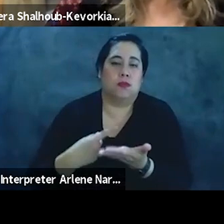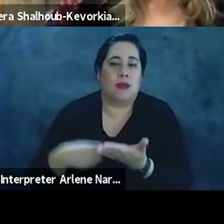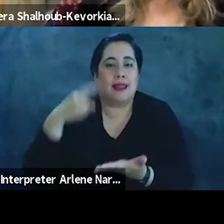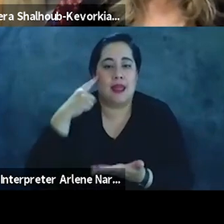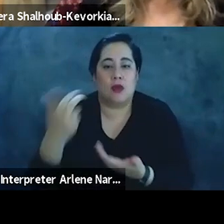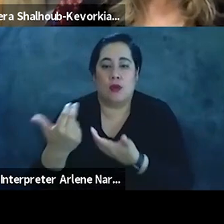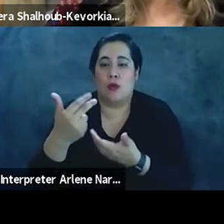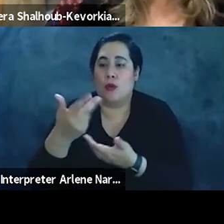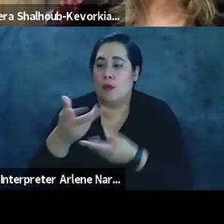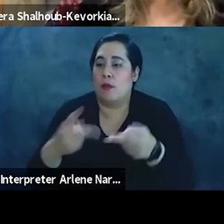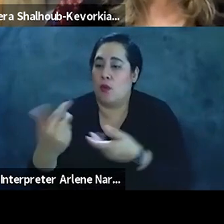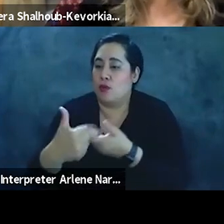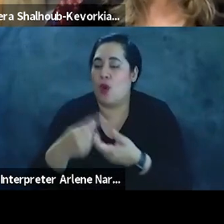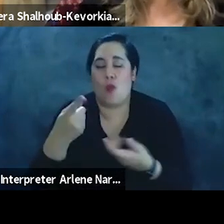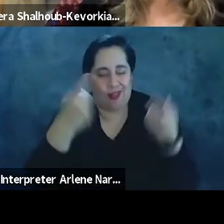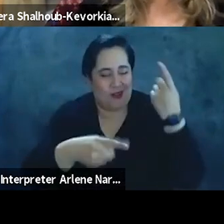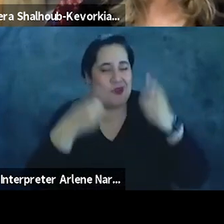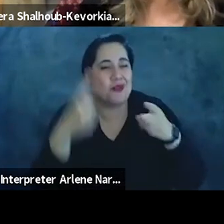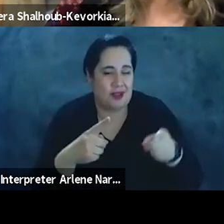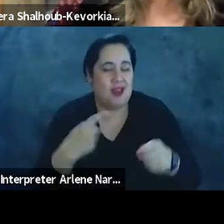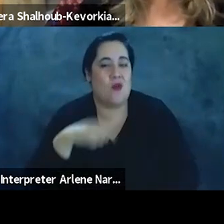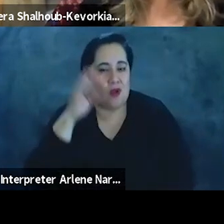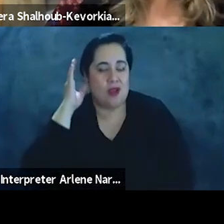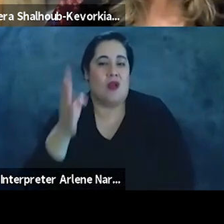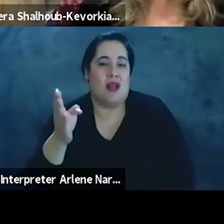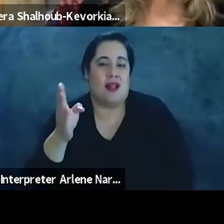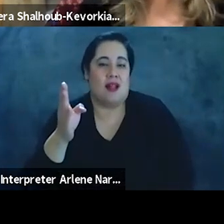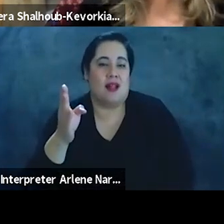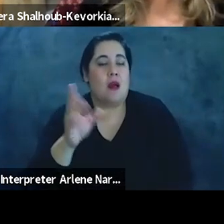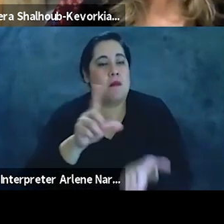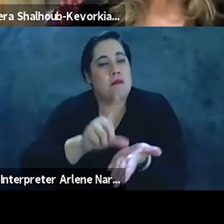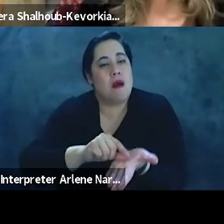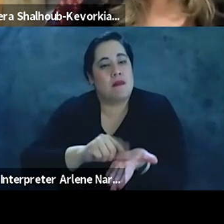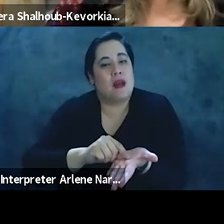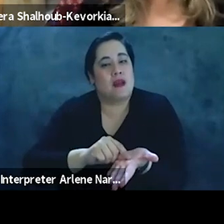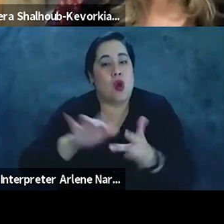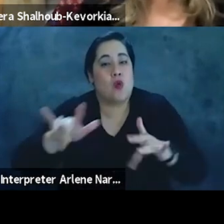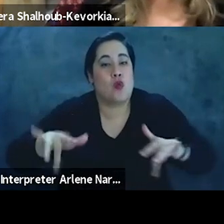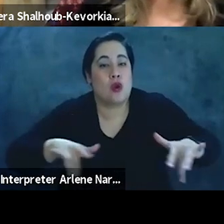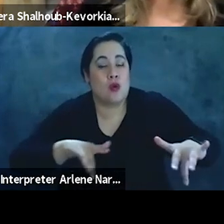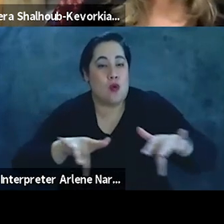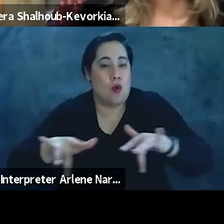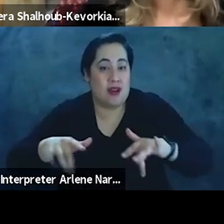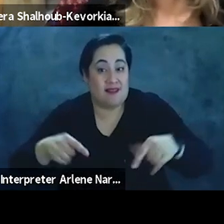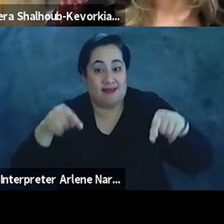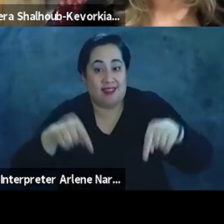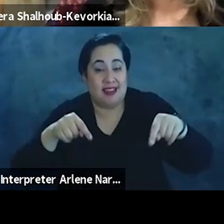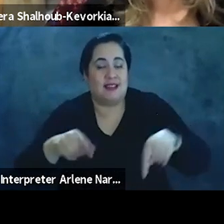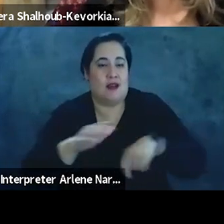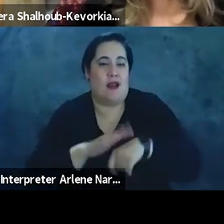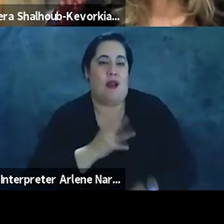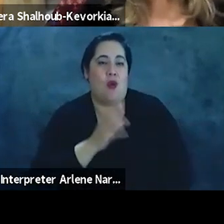joined us will concur uh we will uh publish a recording of this uh on our